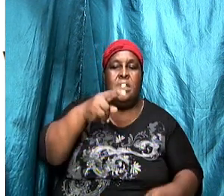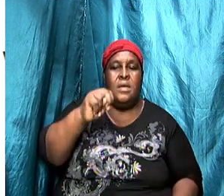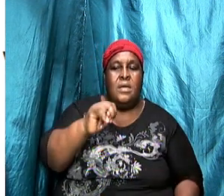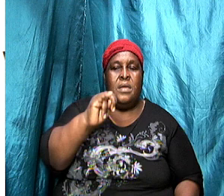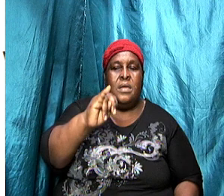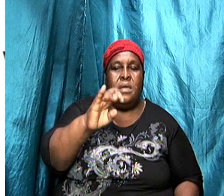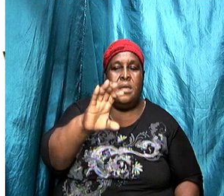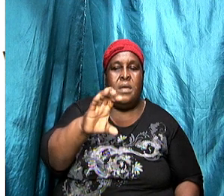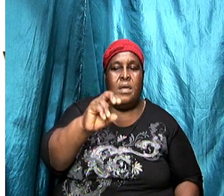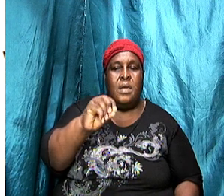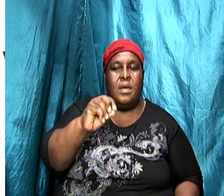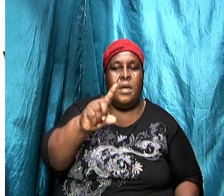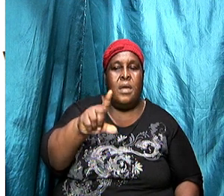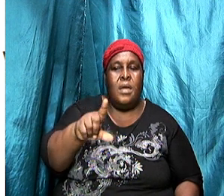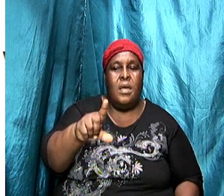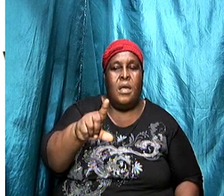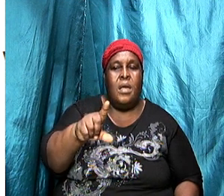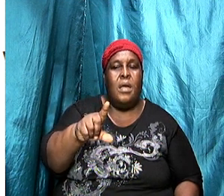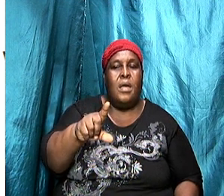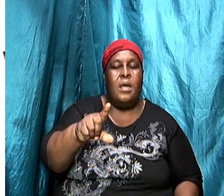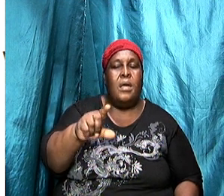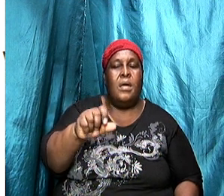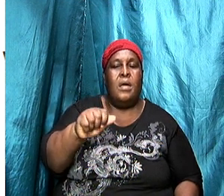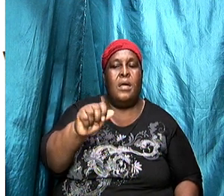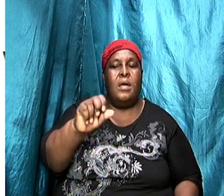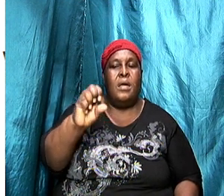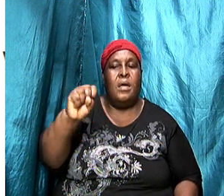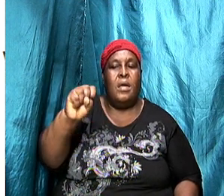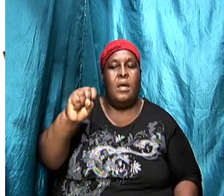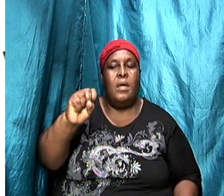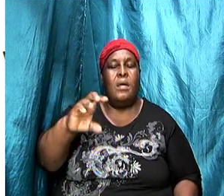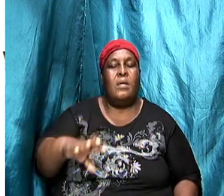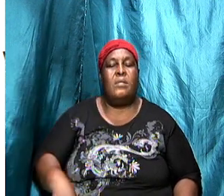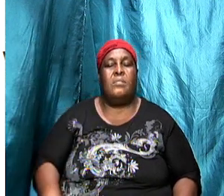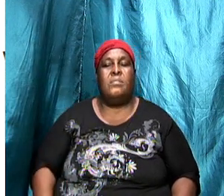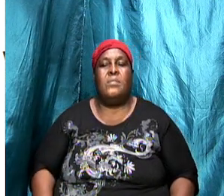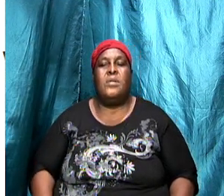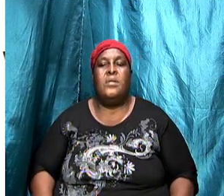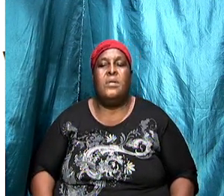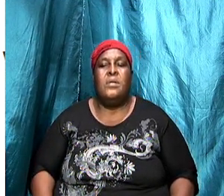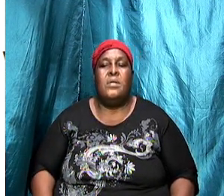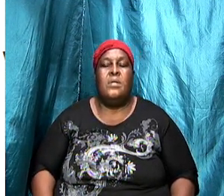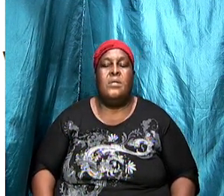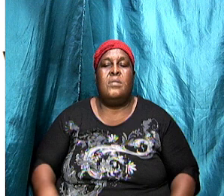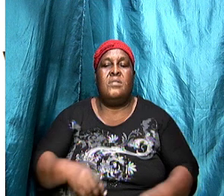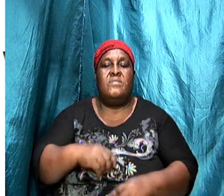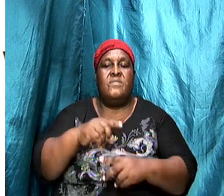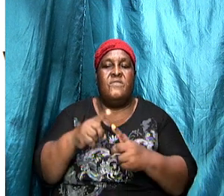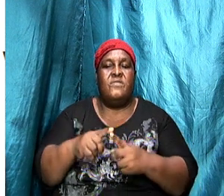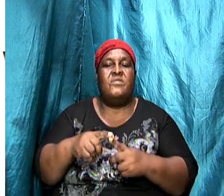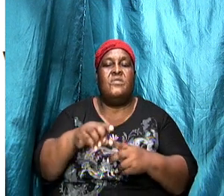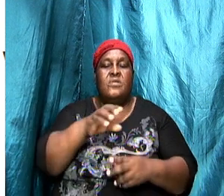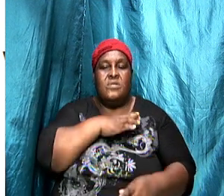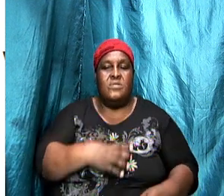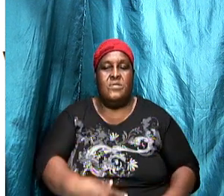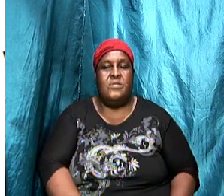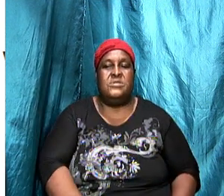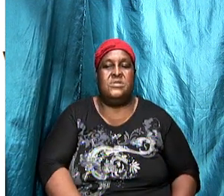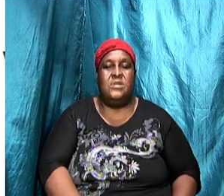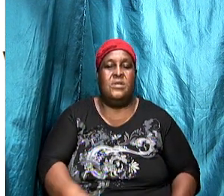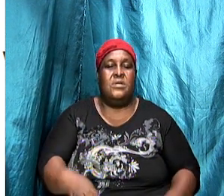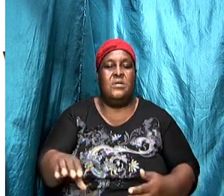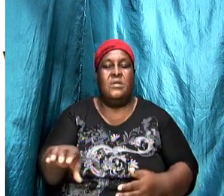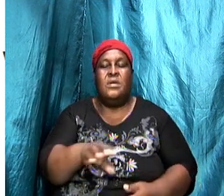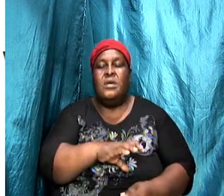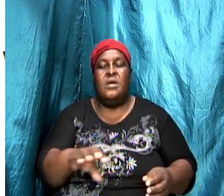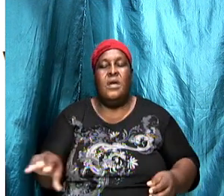in Acts chapter 6 verse 5 who was a convert to Christianity in Acts 6